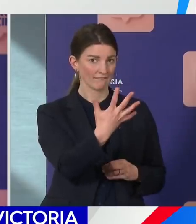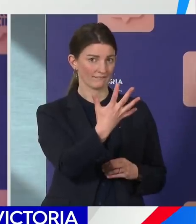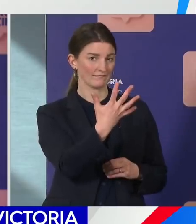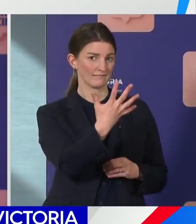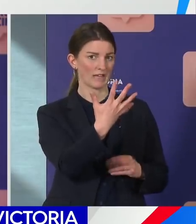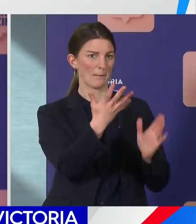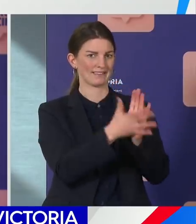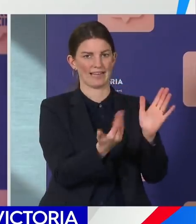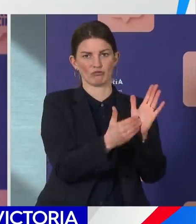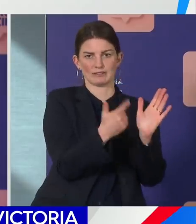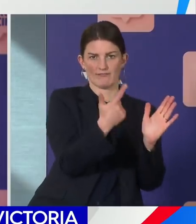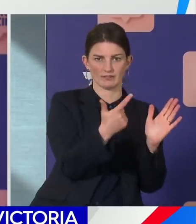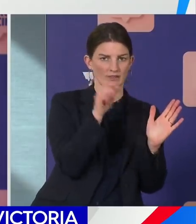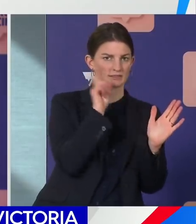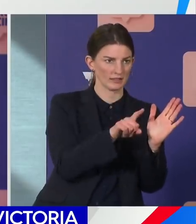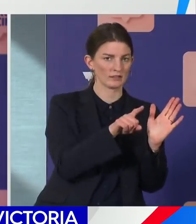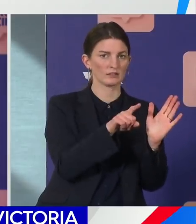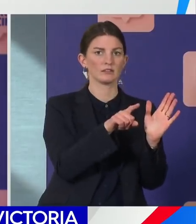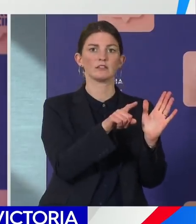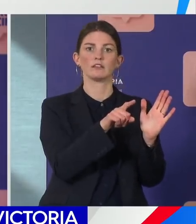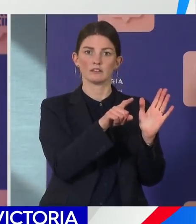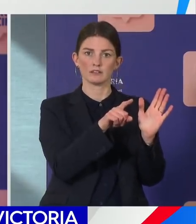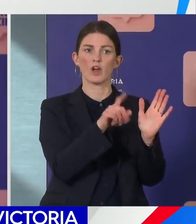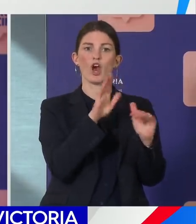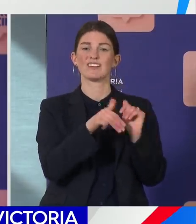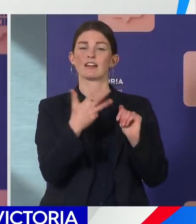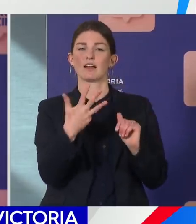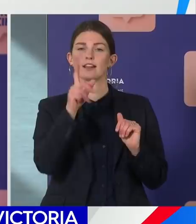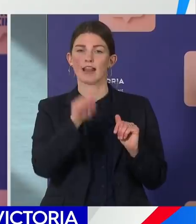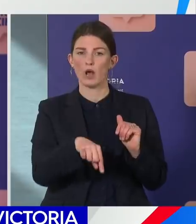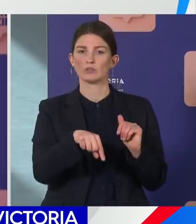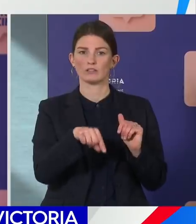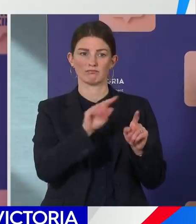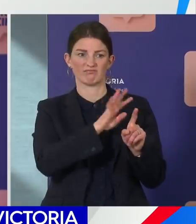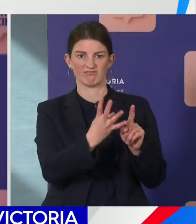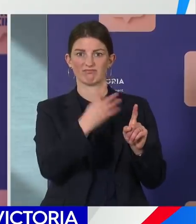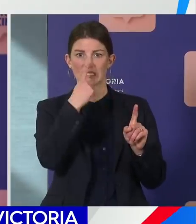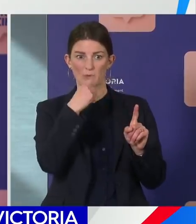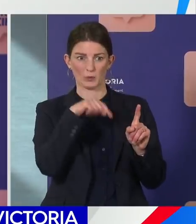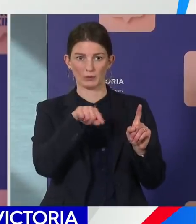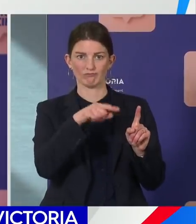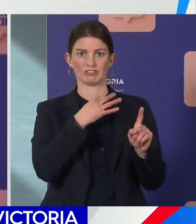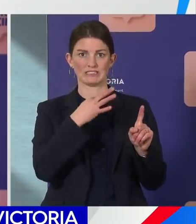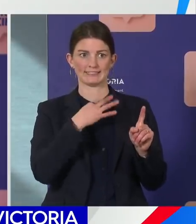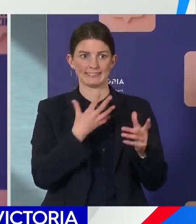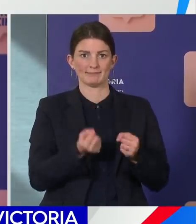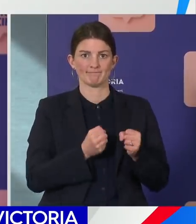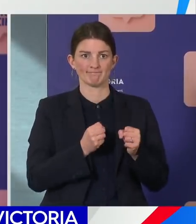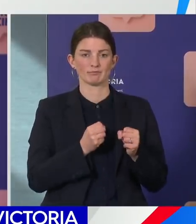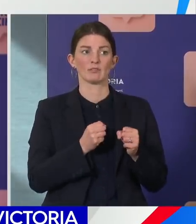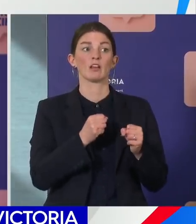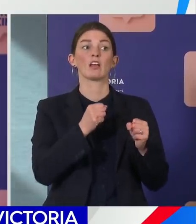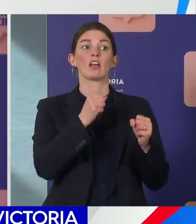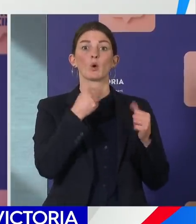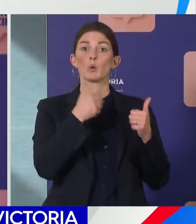seven on yesterday. Over 9,000 primary close contacts and just great testing rates. 83% of those have now